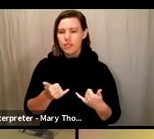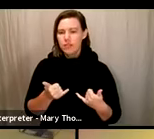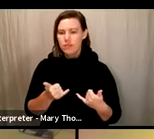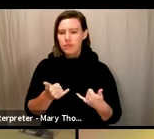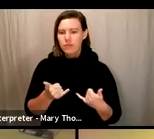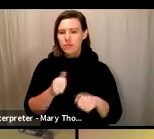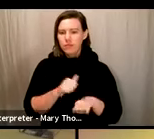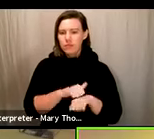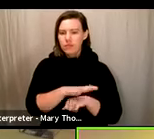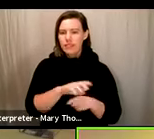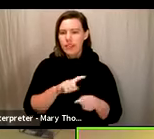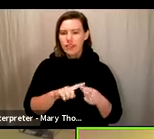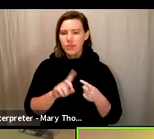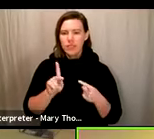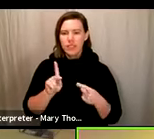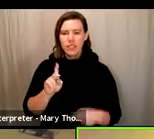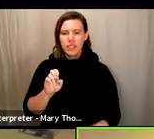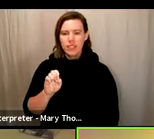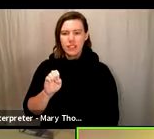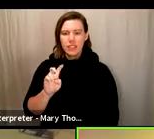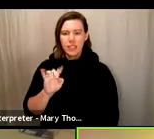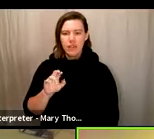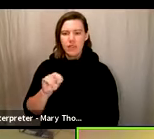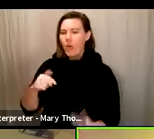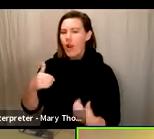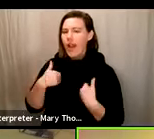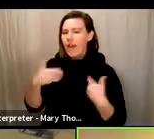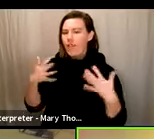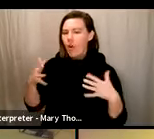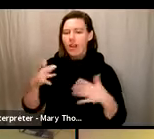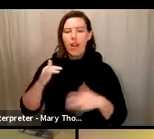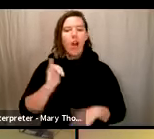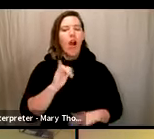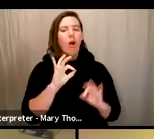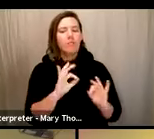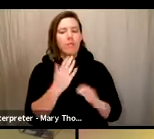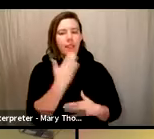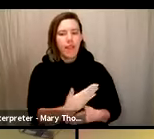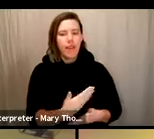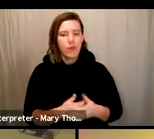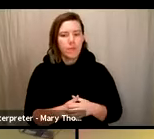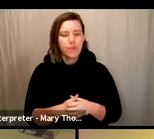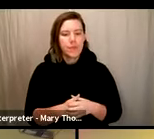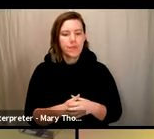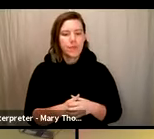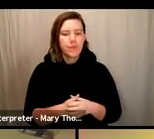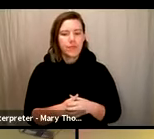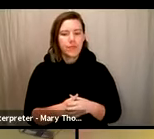Kevin. Yeah, I have it. I actually have it. Oh, fantastic. Great. so